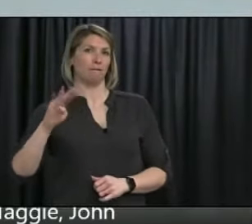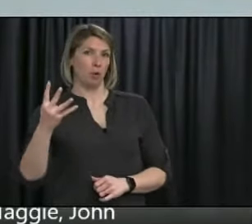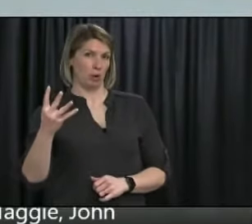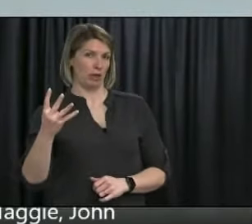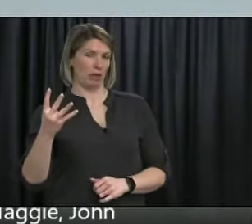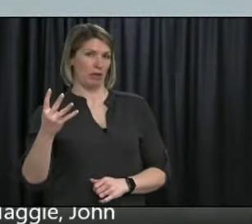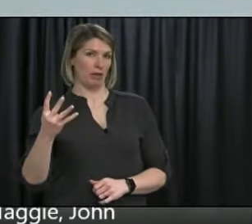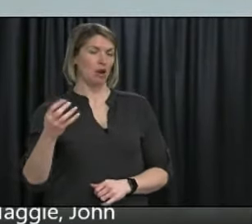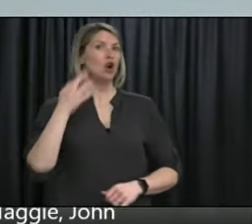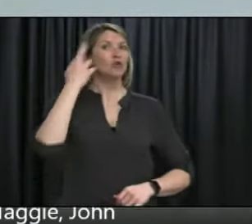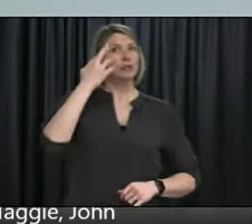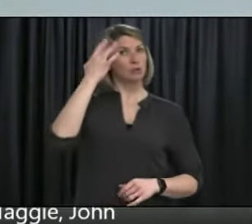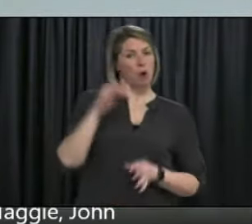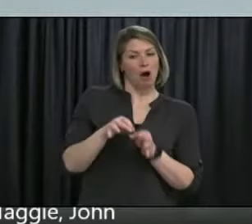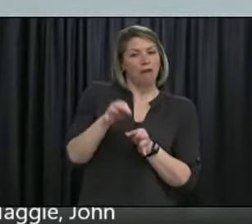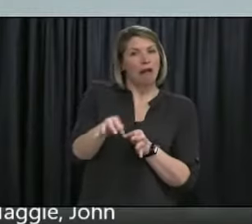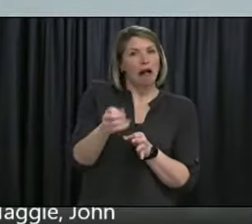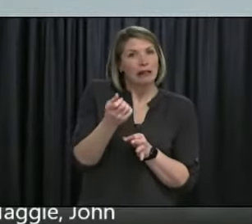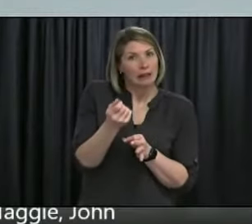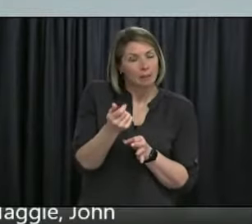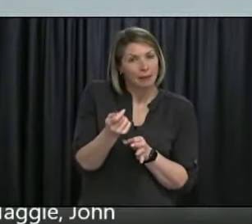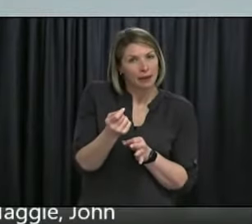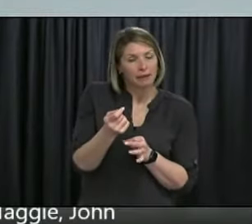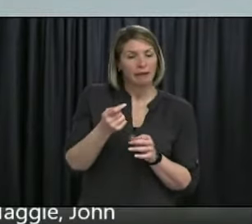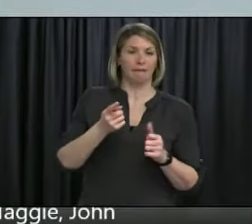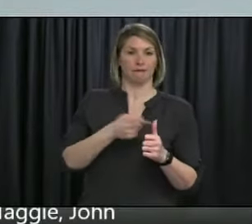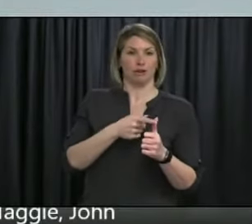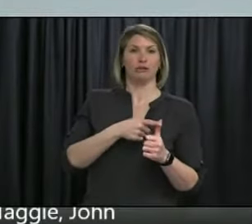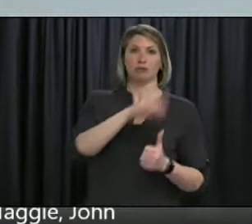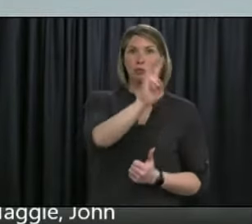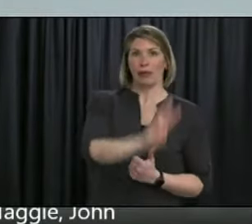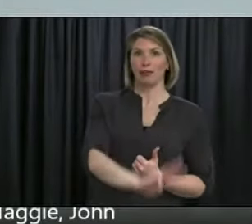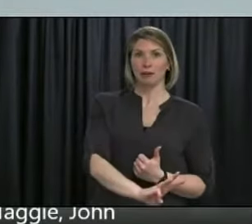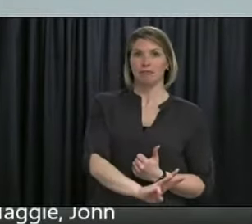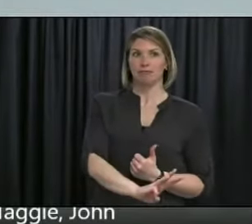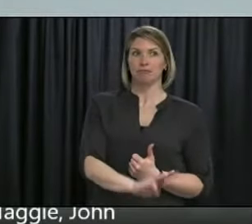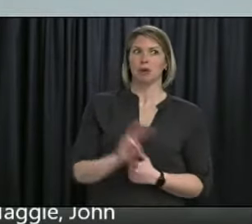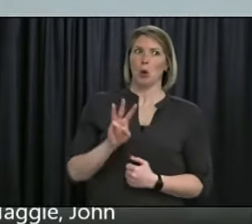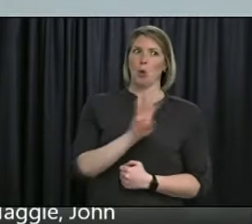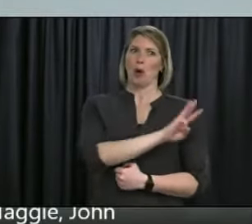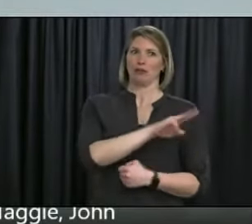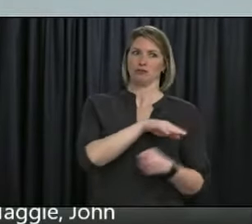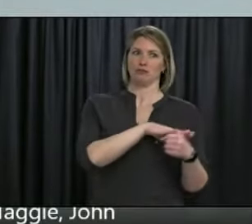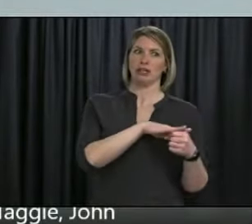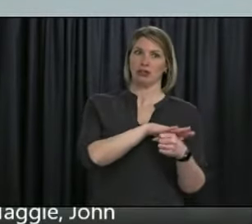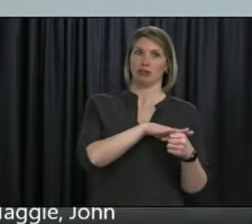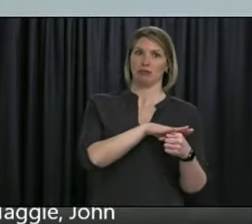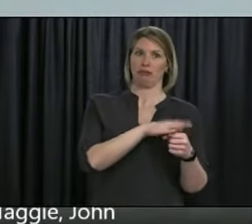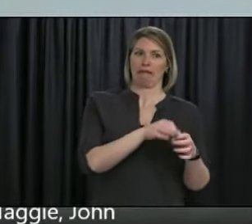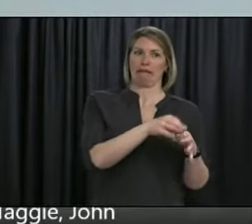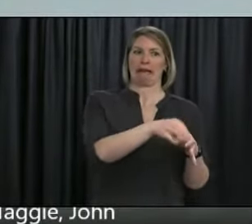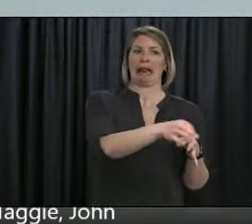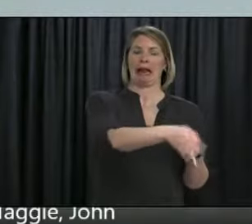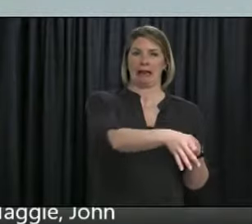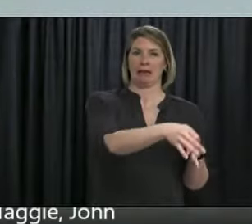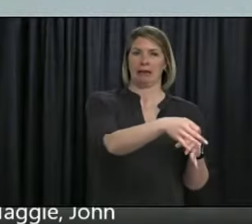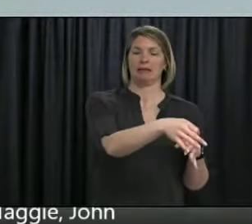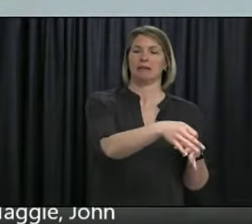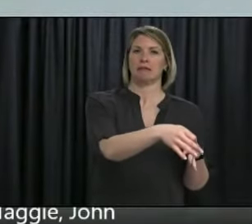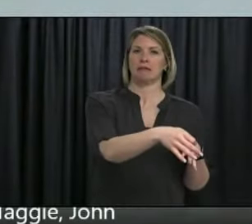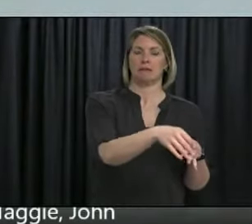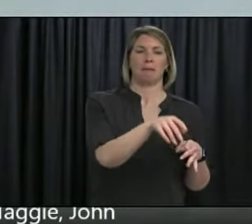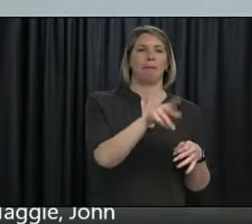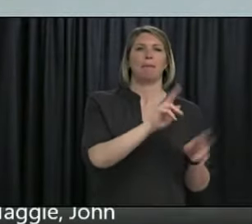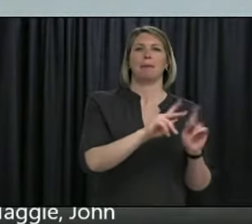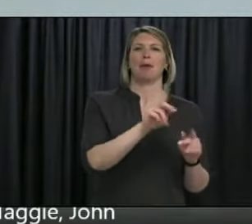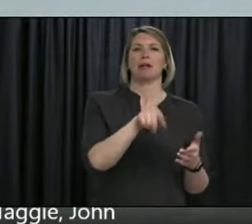to that. Uh, one principally has been the weather, uh, on the, uh, West coast. And then there were some initial concerns about